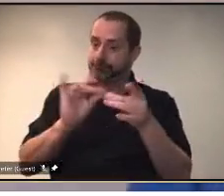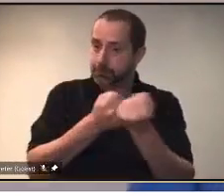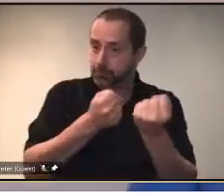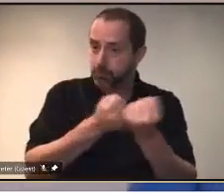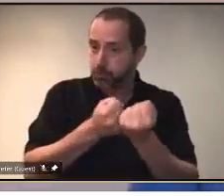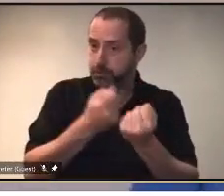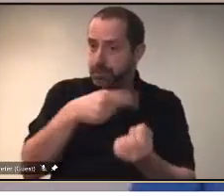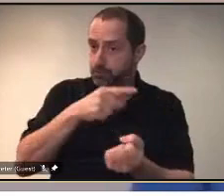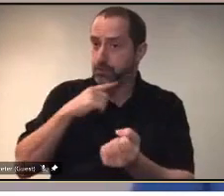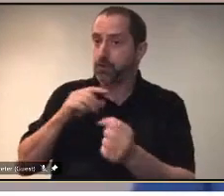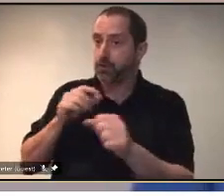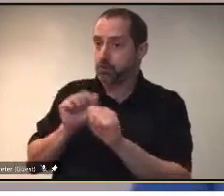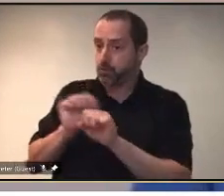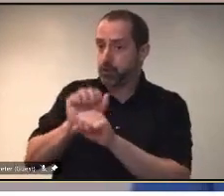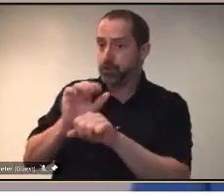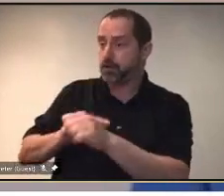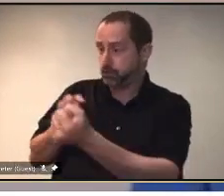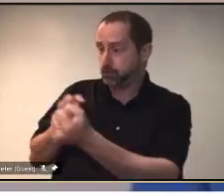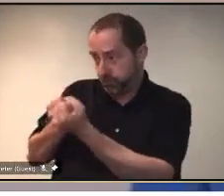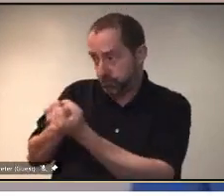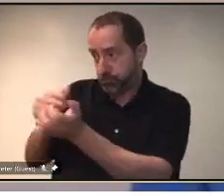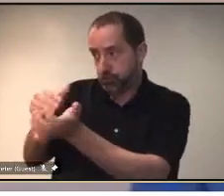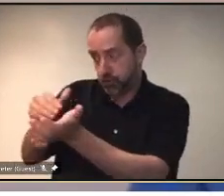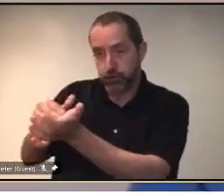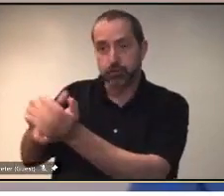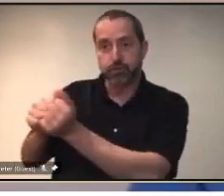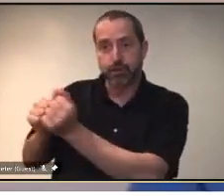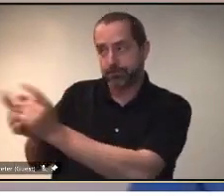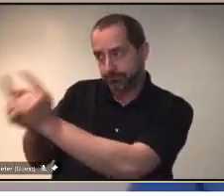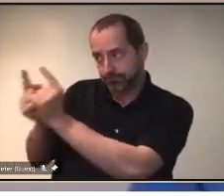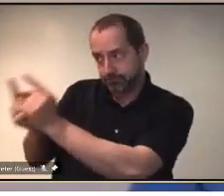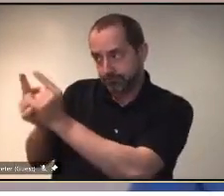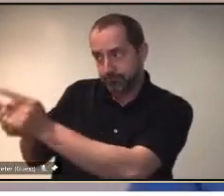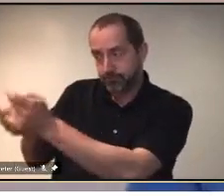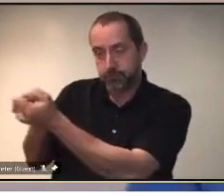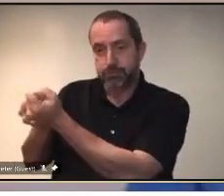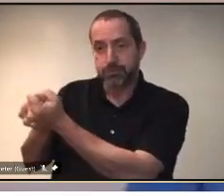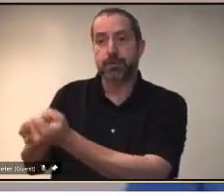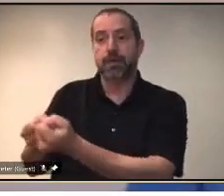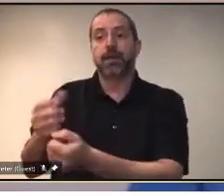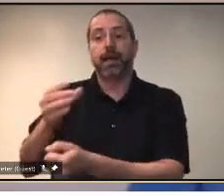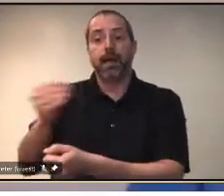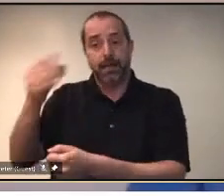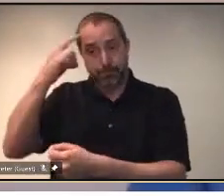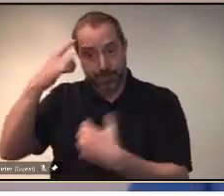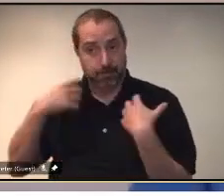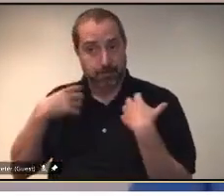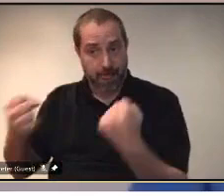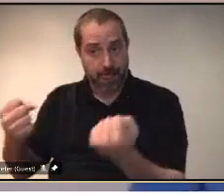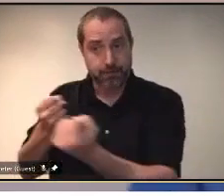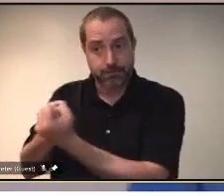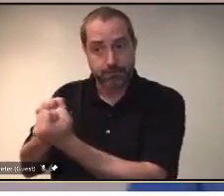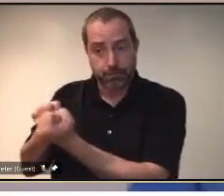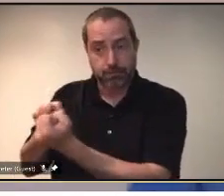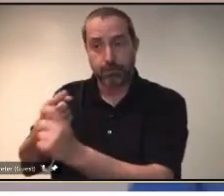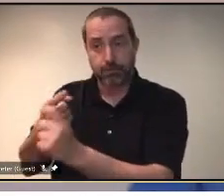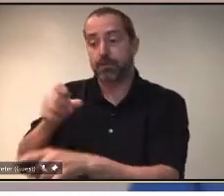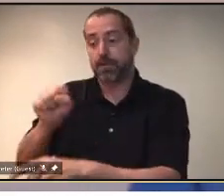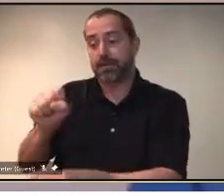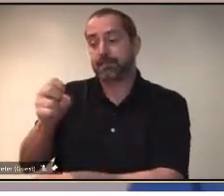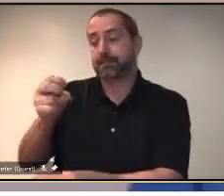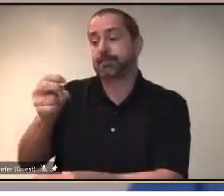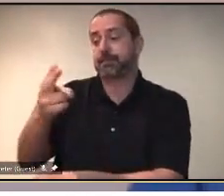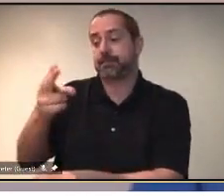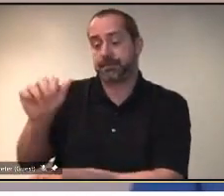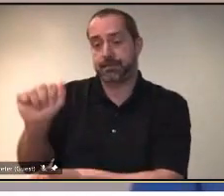peer to peer, but also some of the mental health supports that are available both through the SMA and through the Saskatchewan Health Authority that that go beyond some